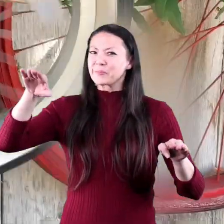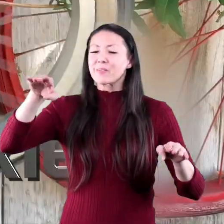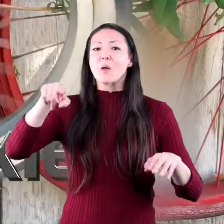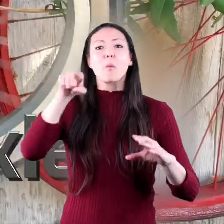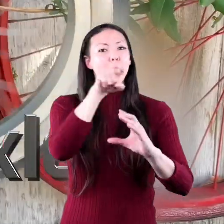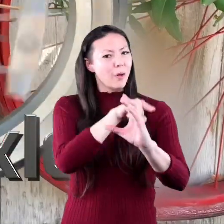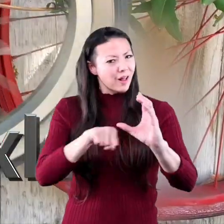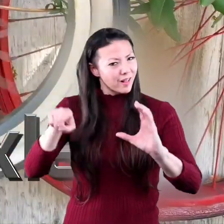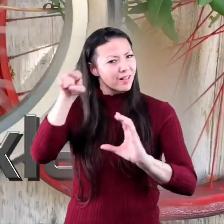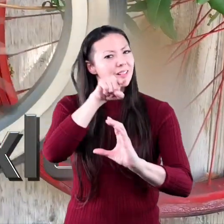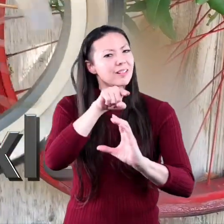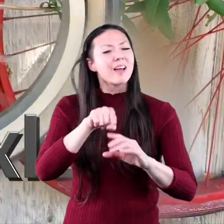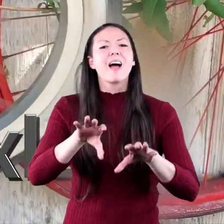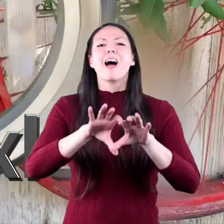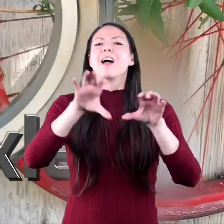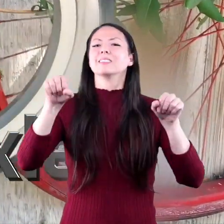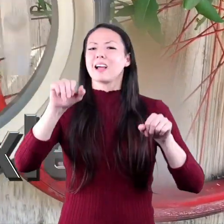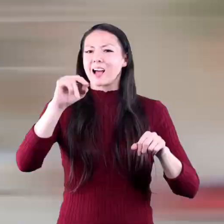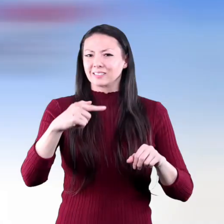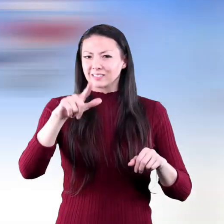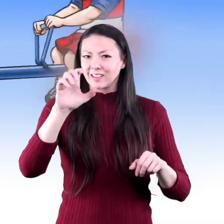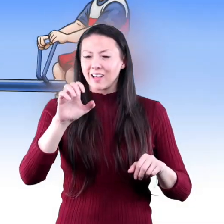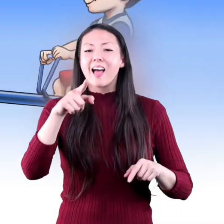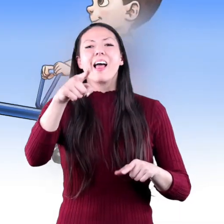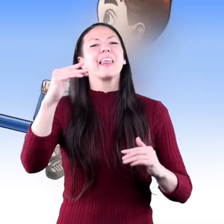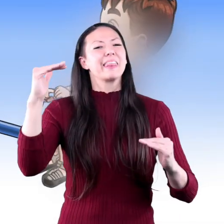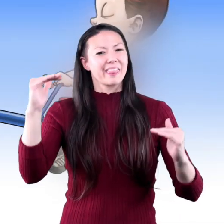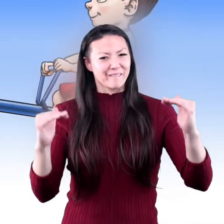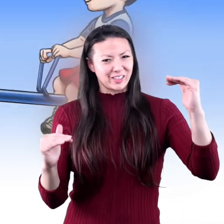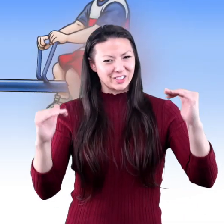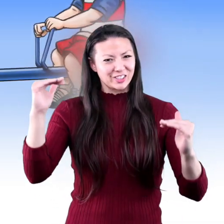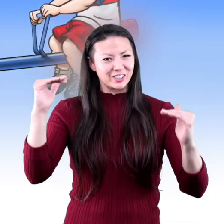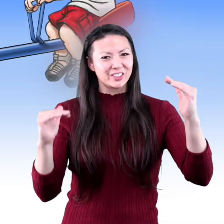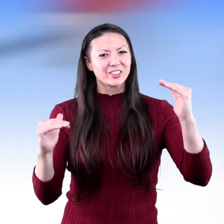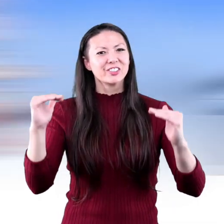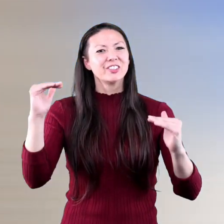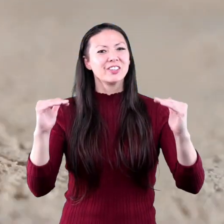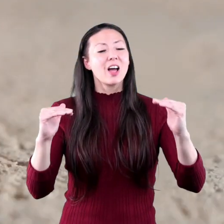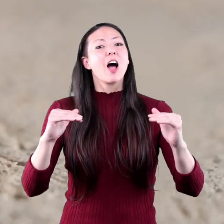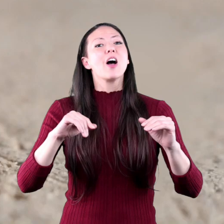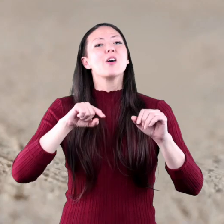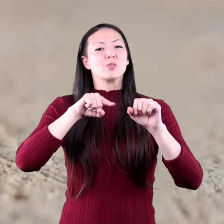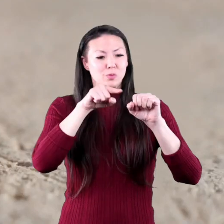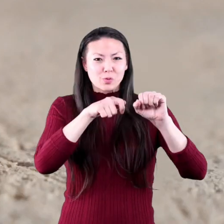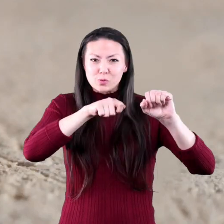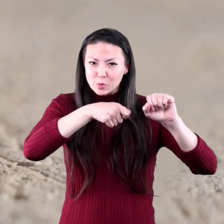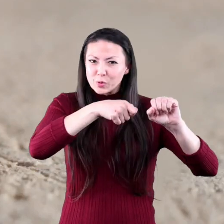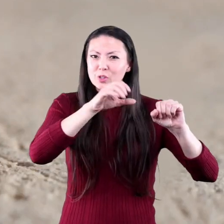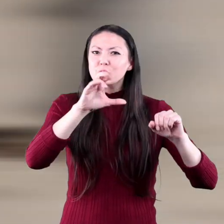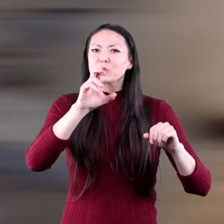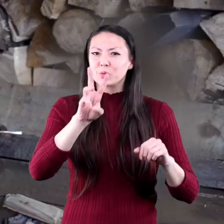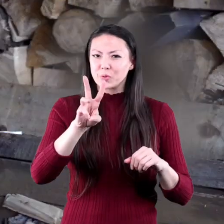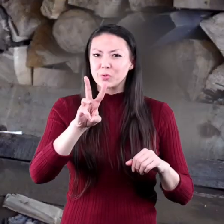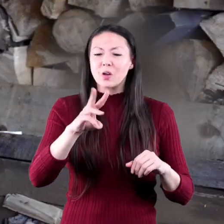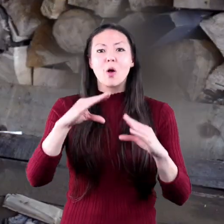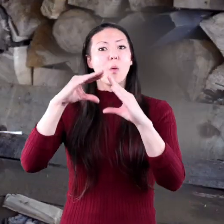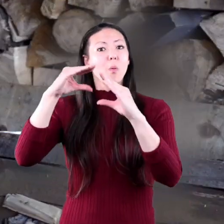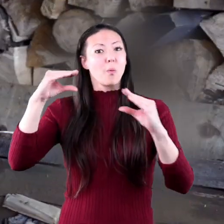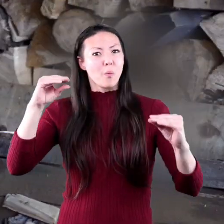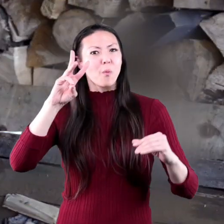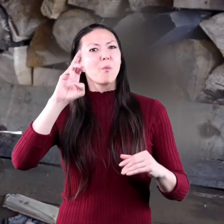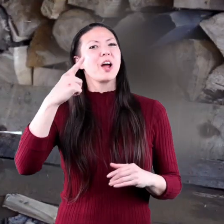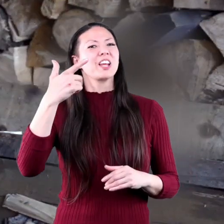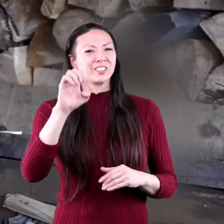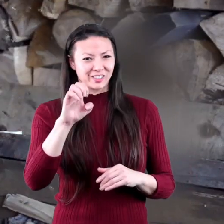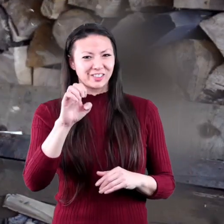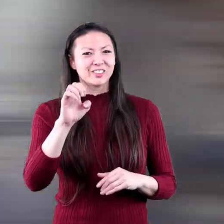the wheel and axle, the lever, the screw, the wedge,